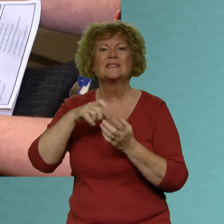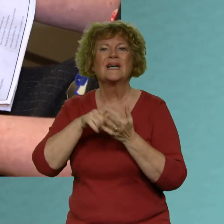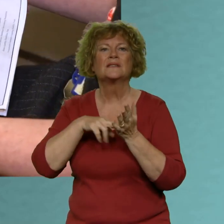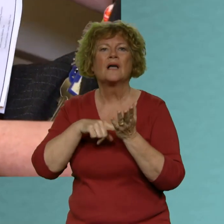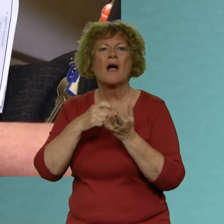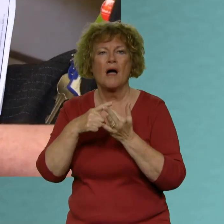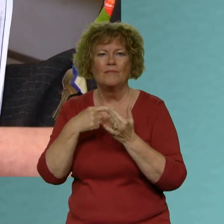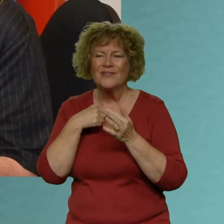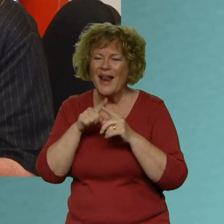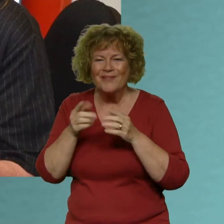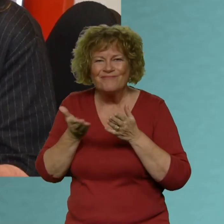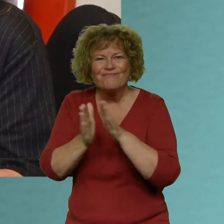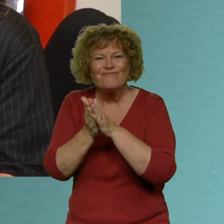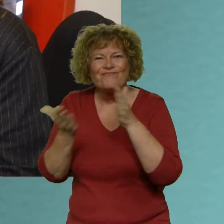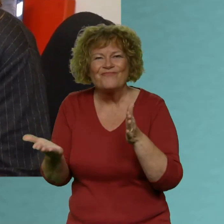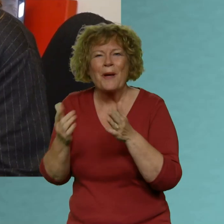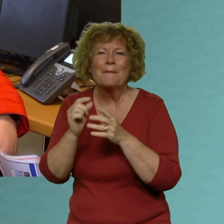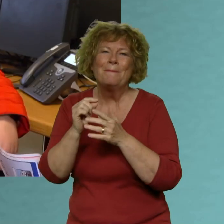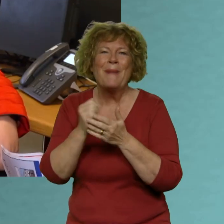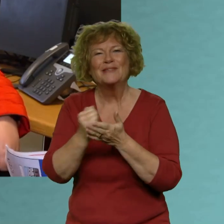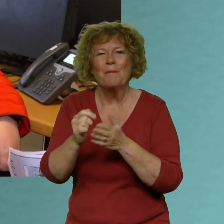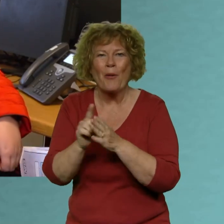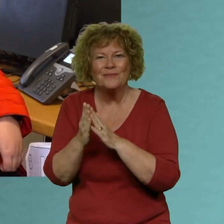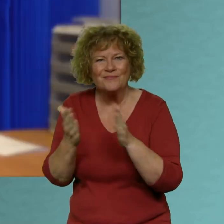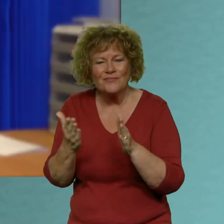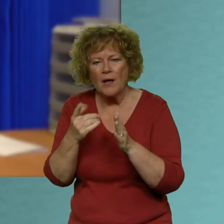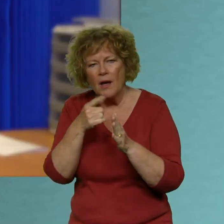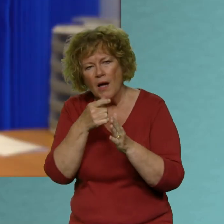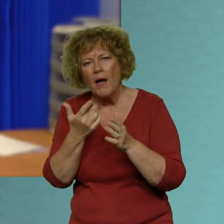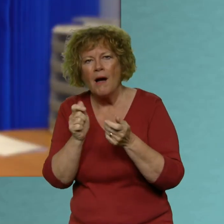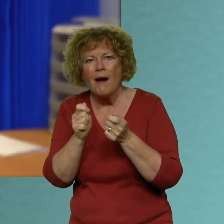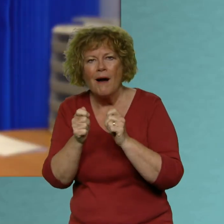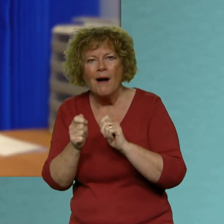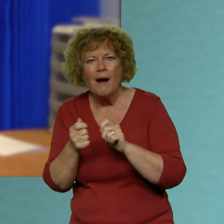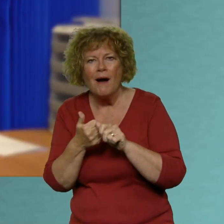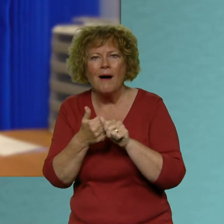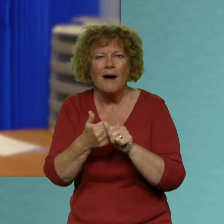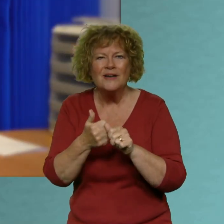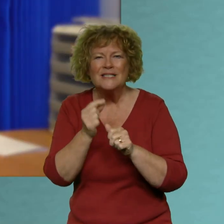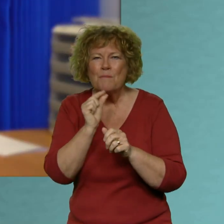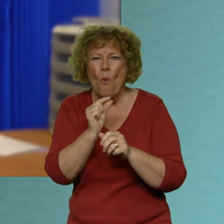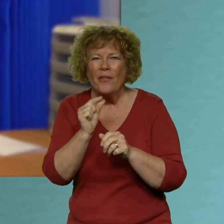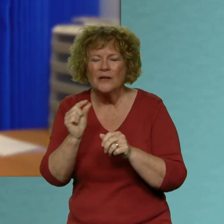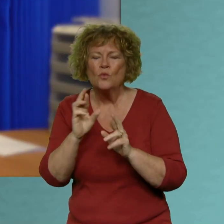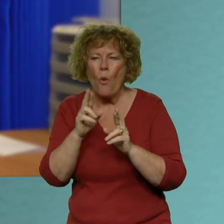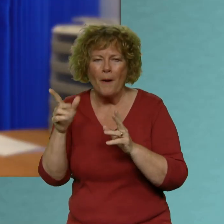adjustments and these can often be small things but hopefully they make massive changes and they make a big big difference for the person